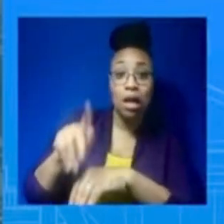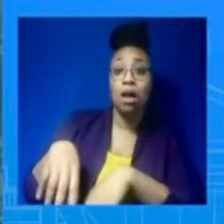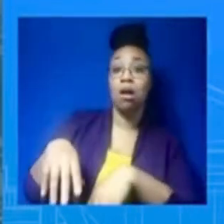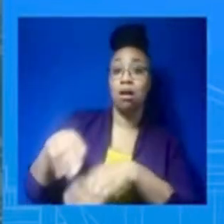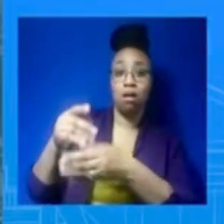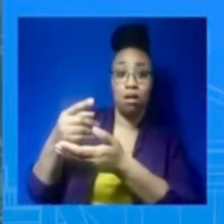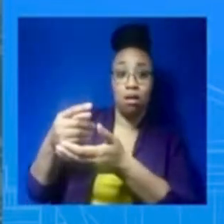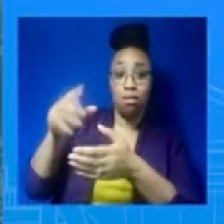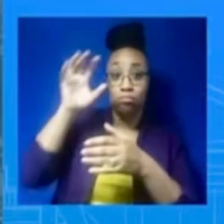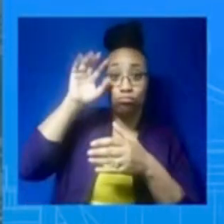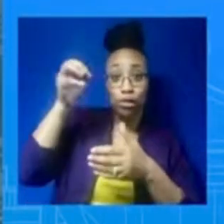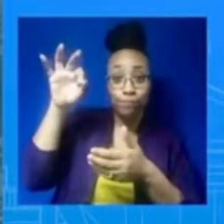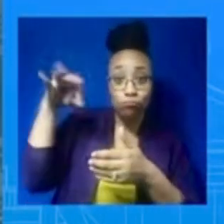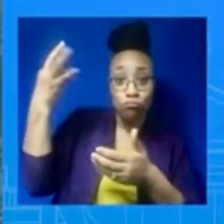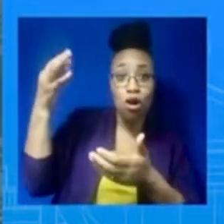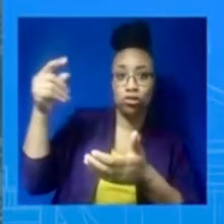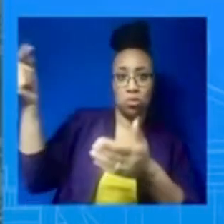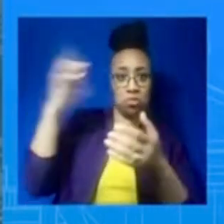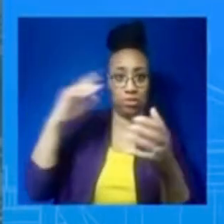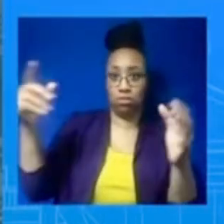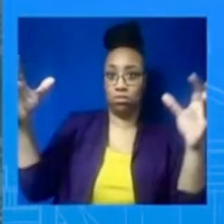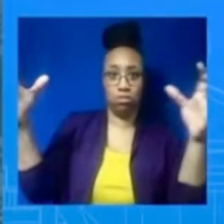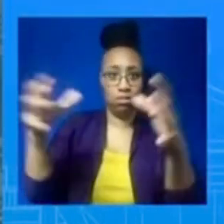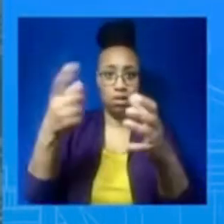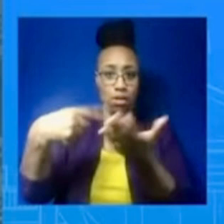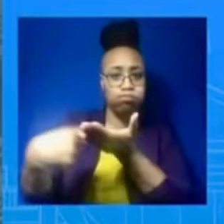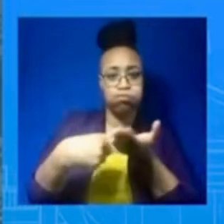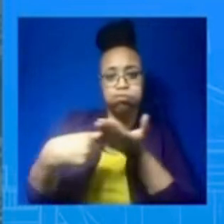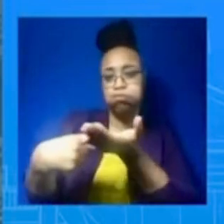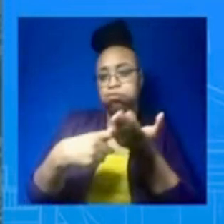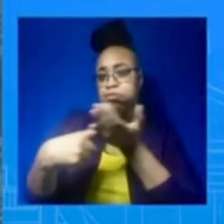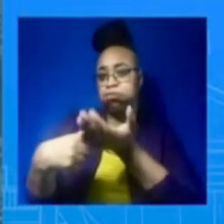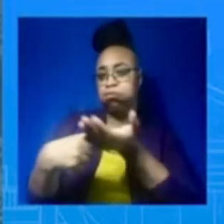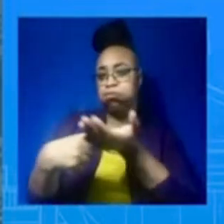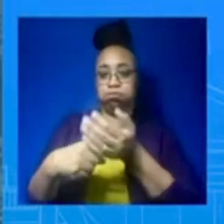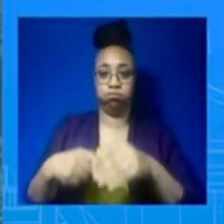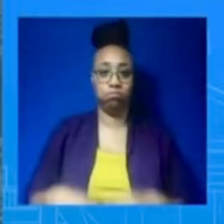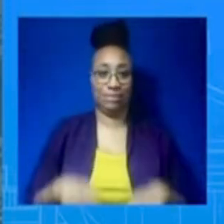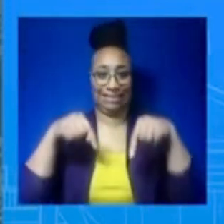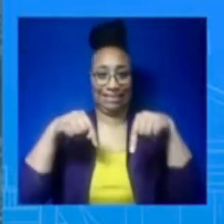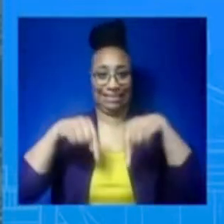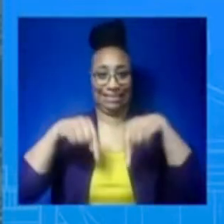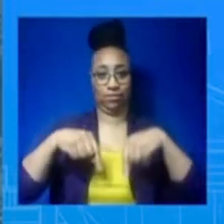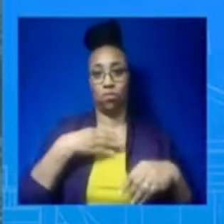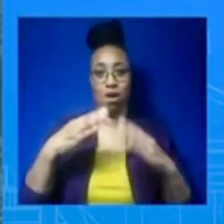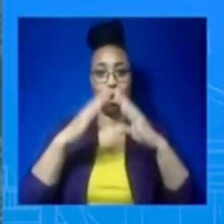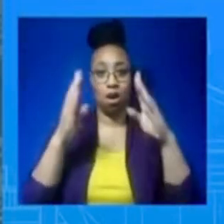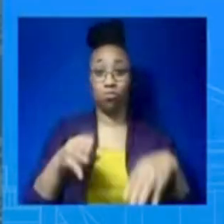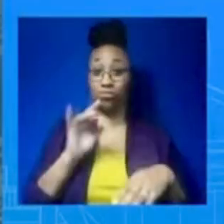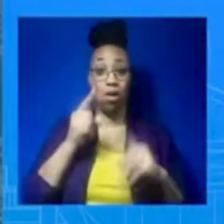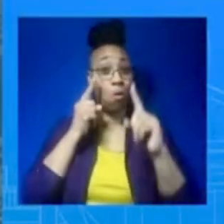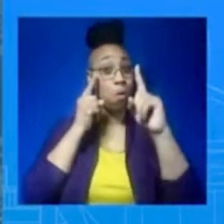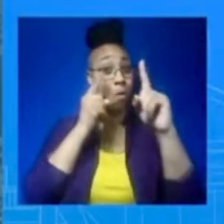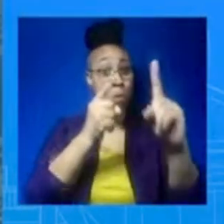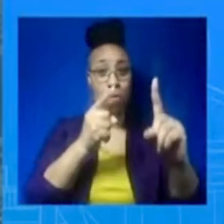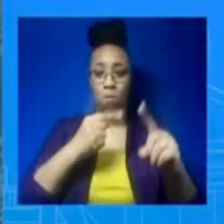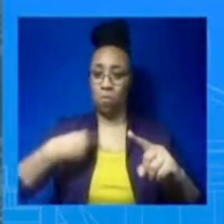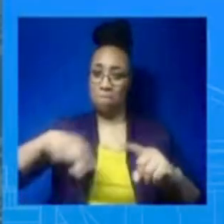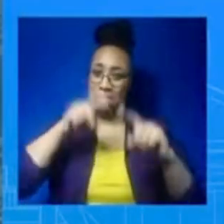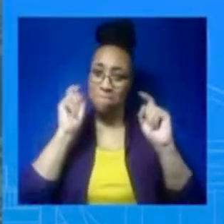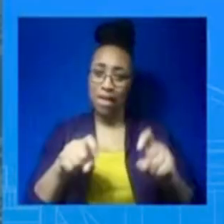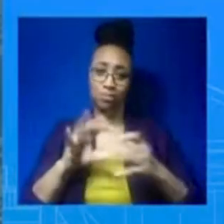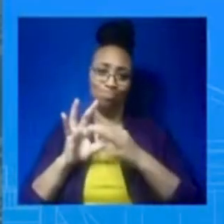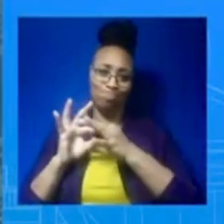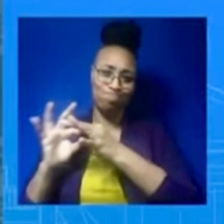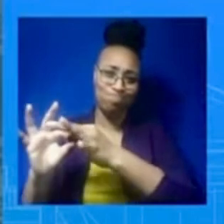unwavering and our alliances and our international coalition in support of Ukraine remain stronger than ever. With that, why have you taken some questions?